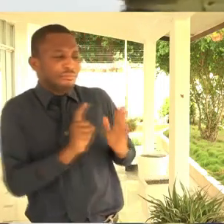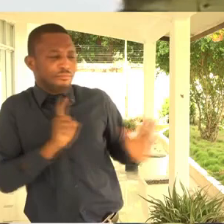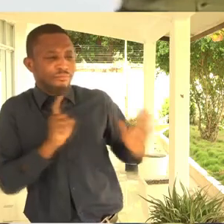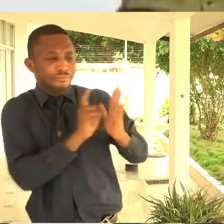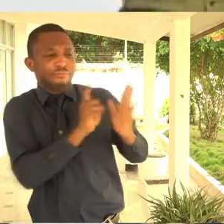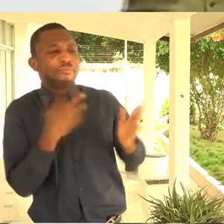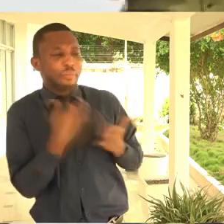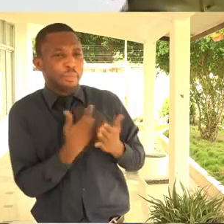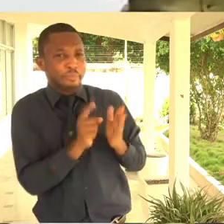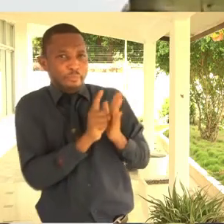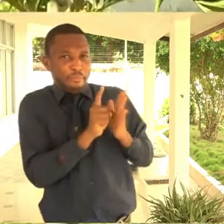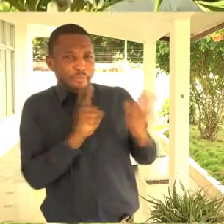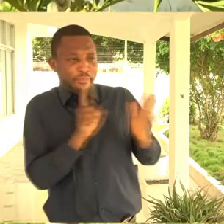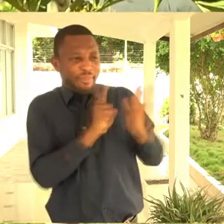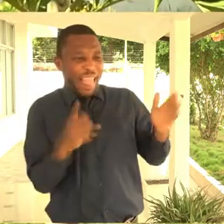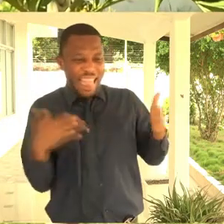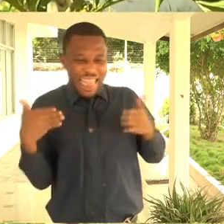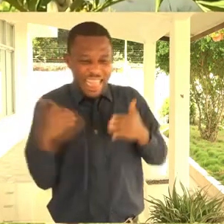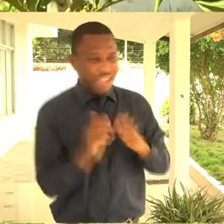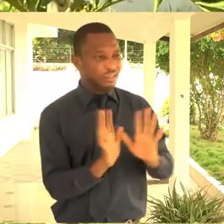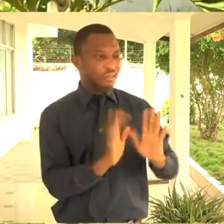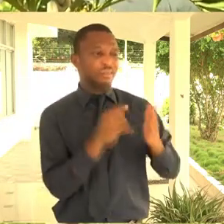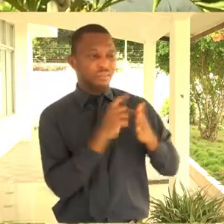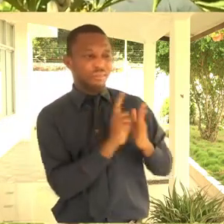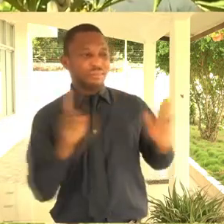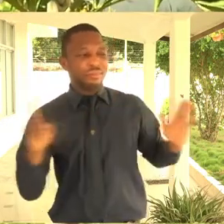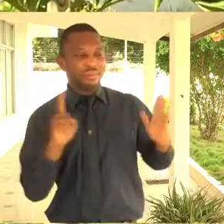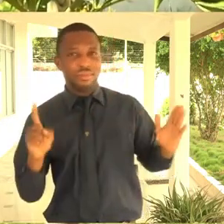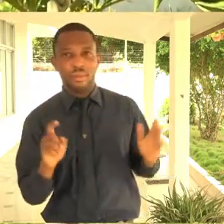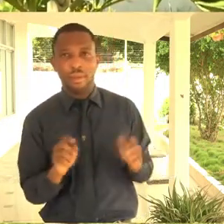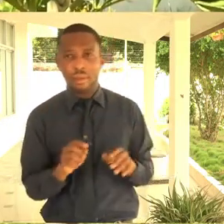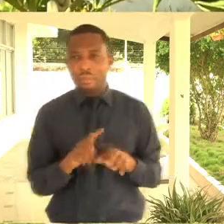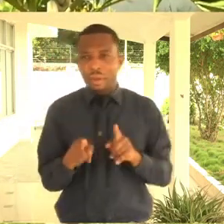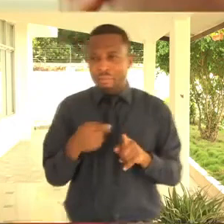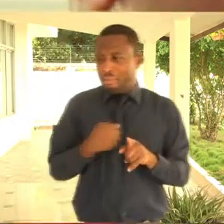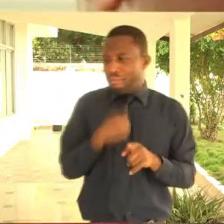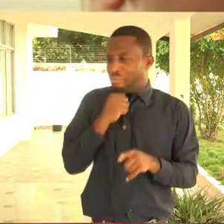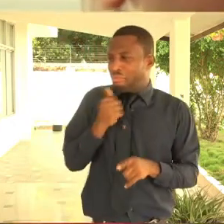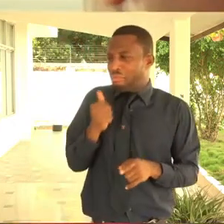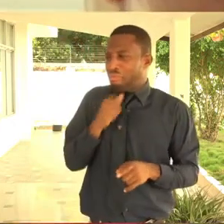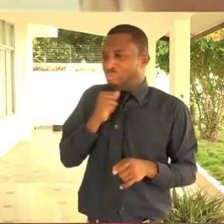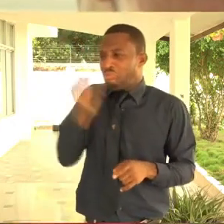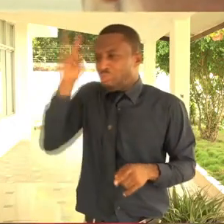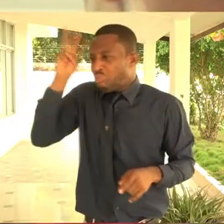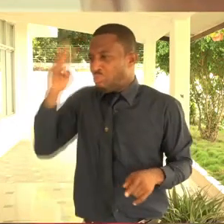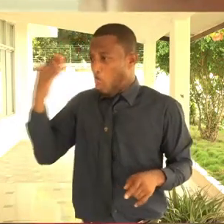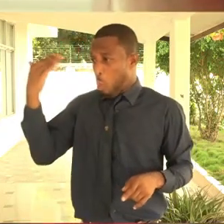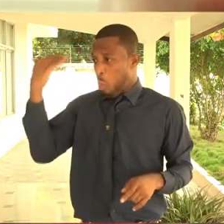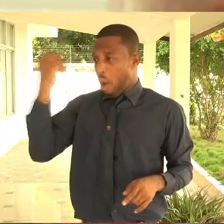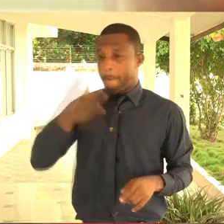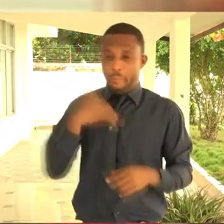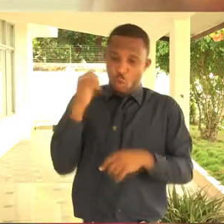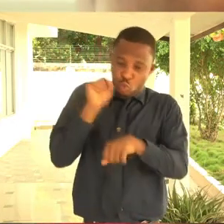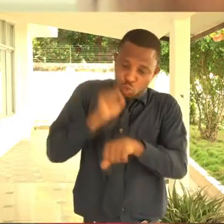back, it's okay. But I was so much involved in doing my work and especially the